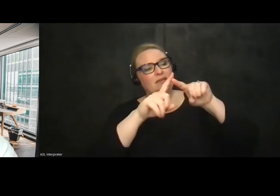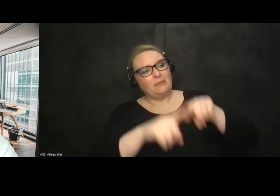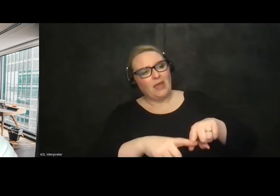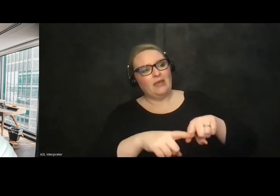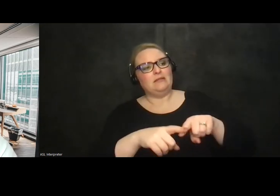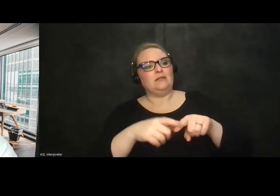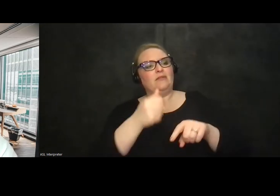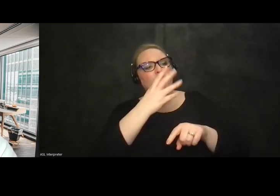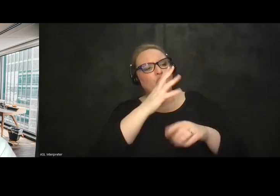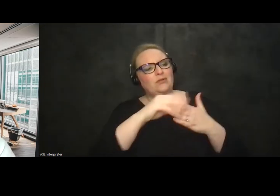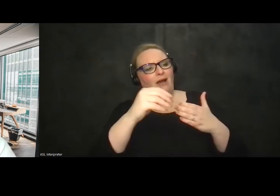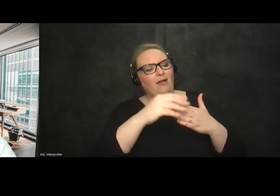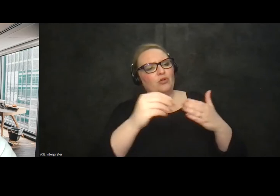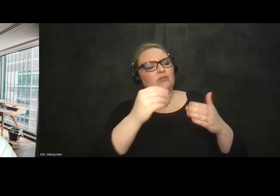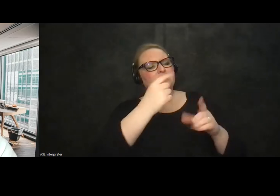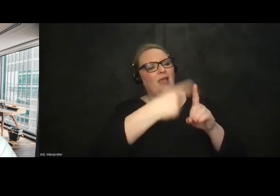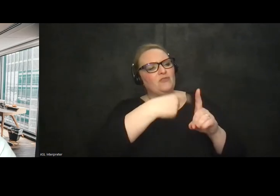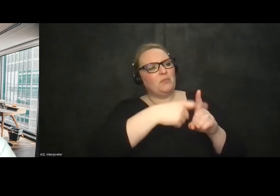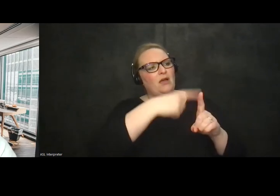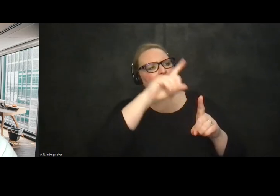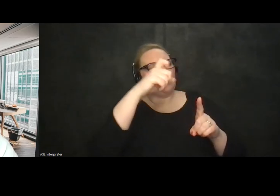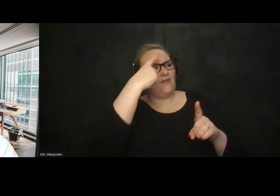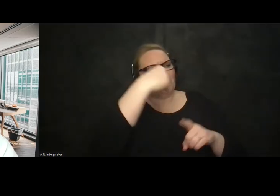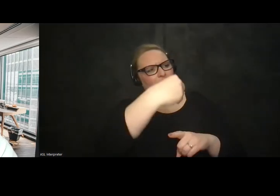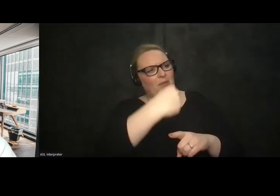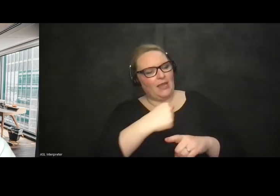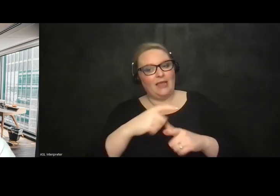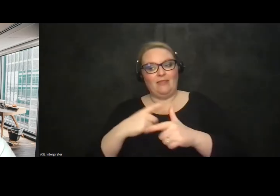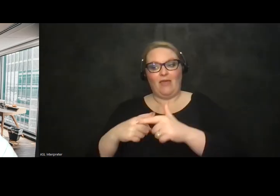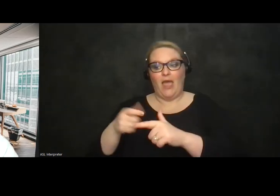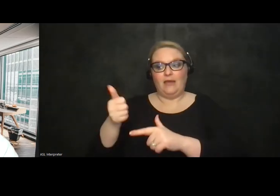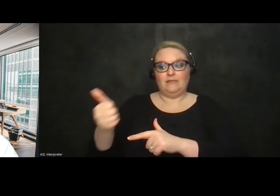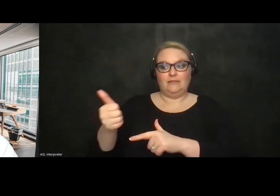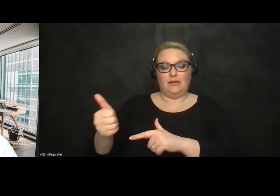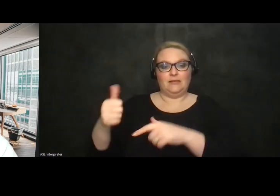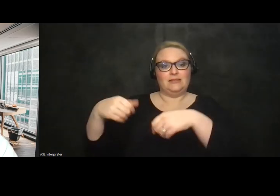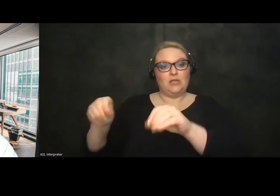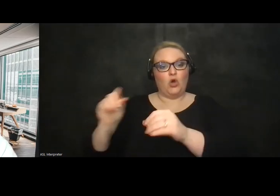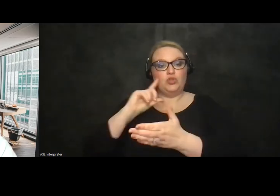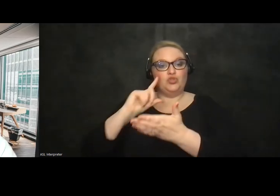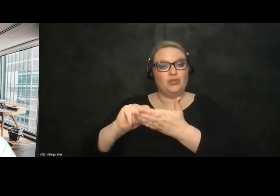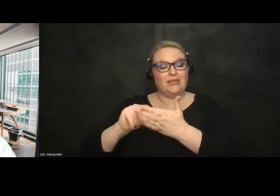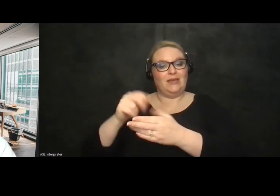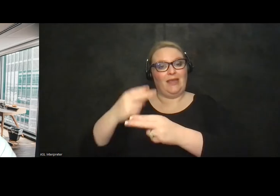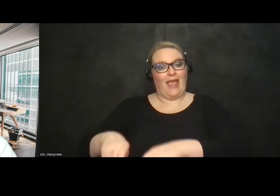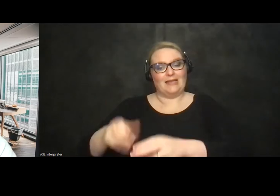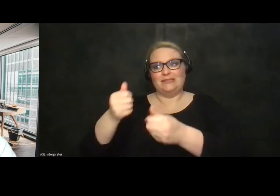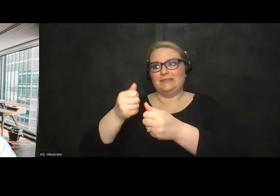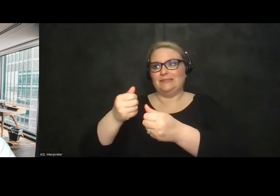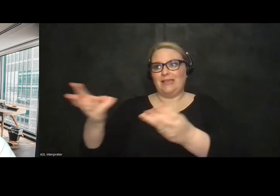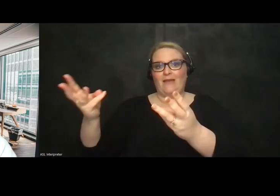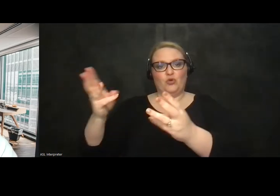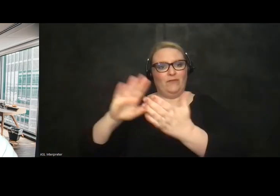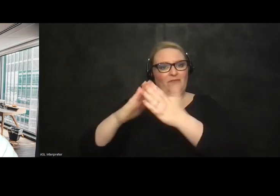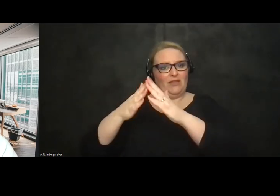a month benefit from the government to actually being able to sell chickens and eggs to several villages locally and